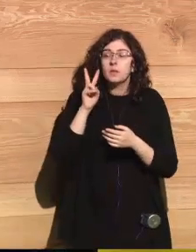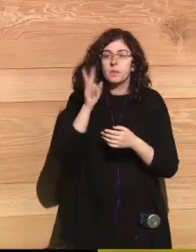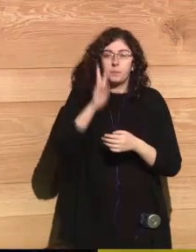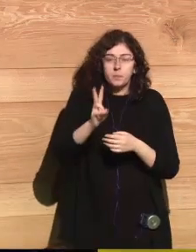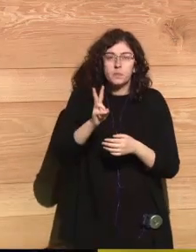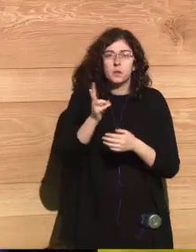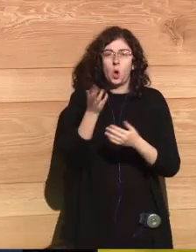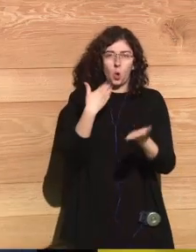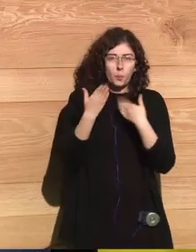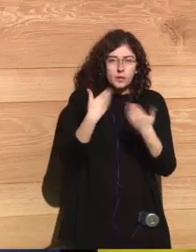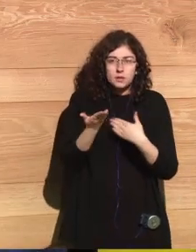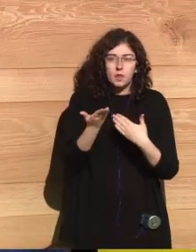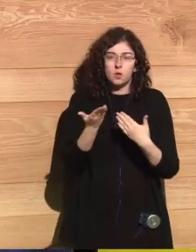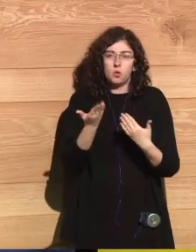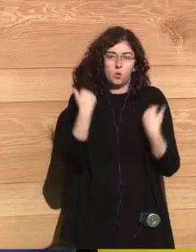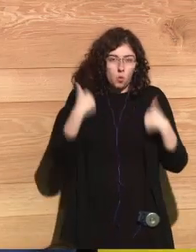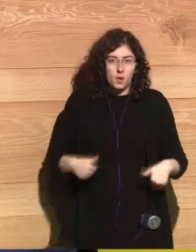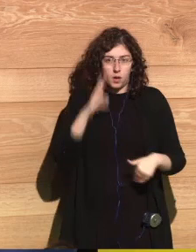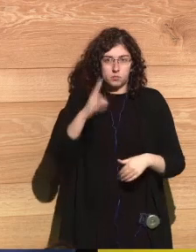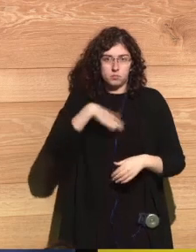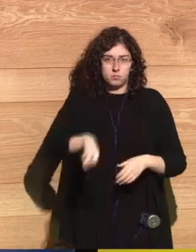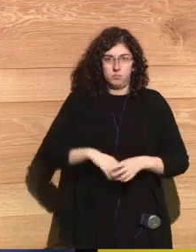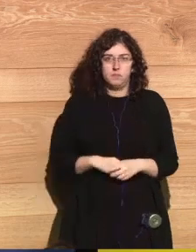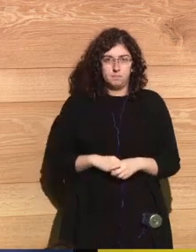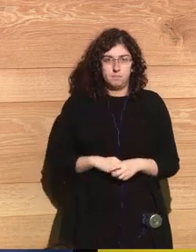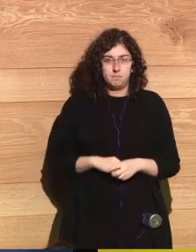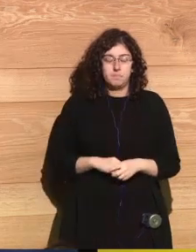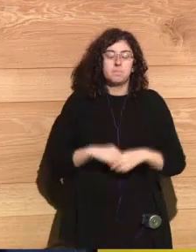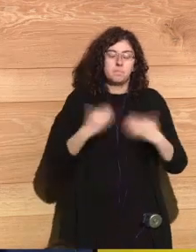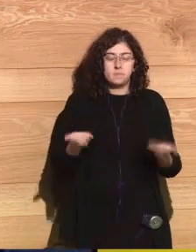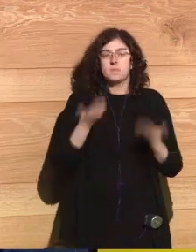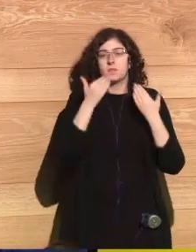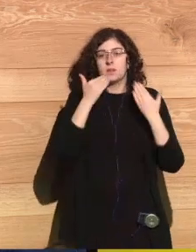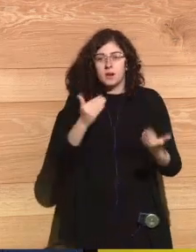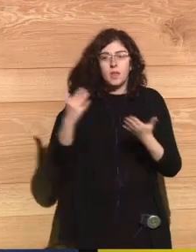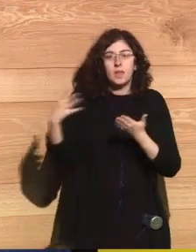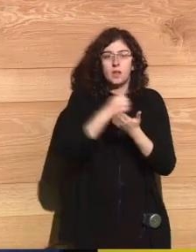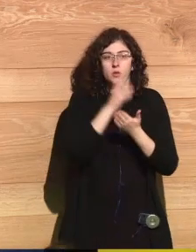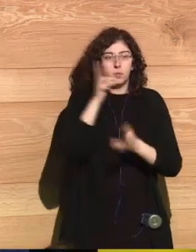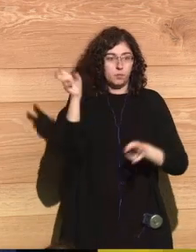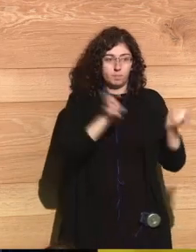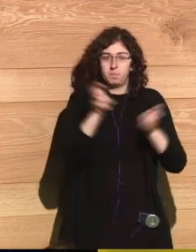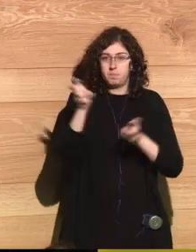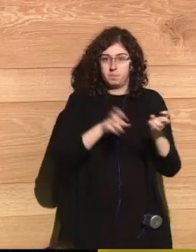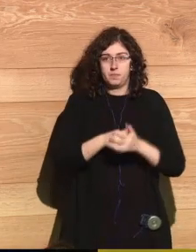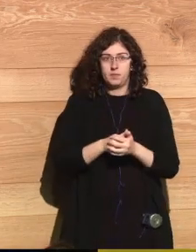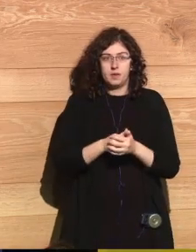experience of listening to a human conversation so thank you all for being here